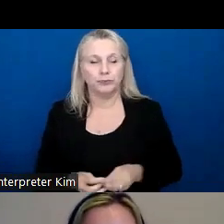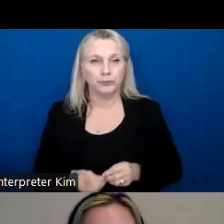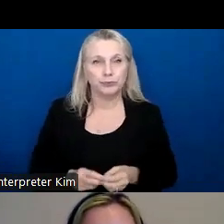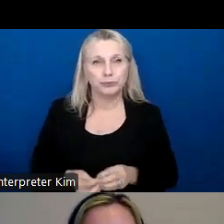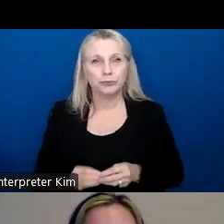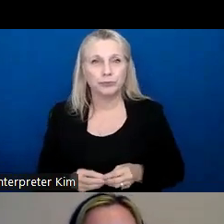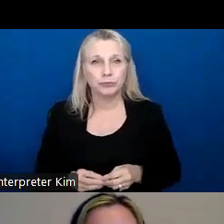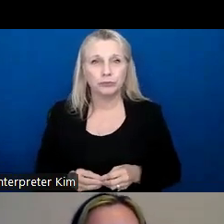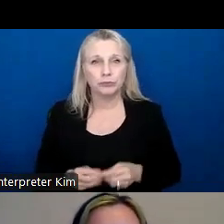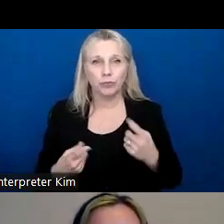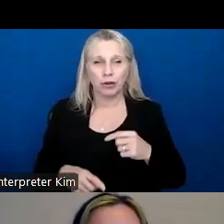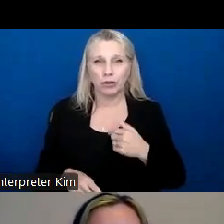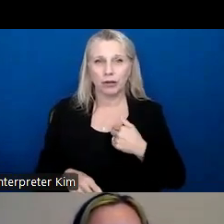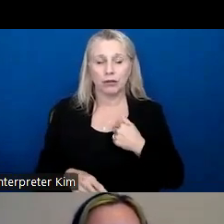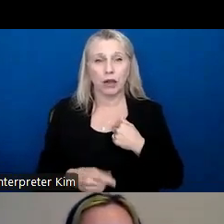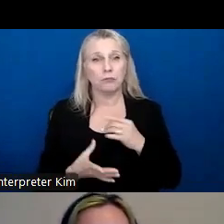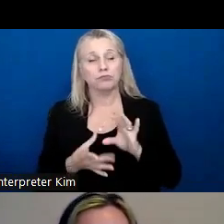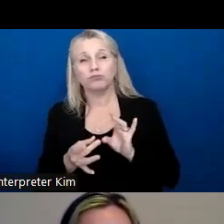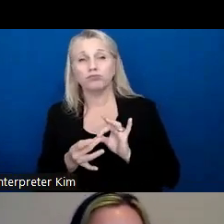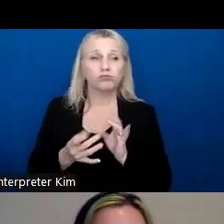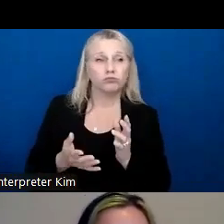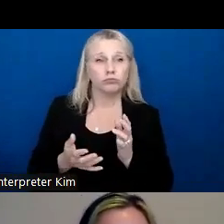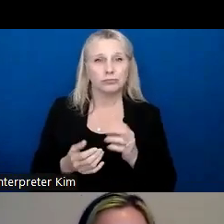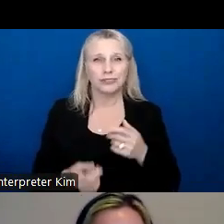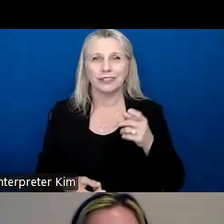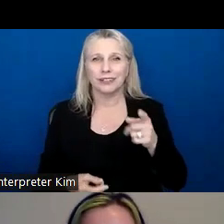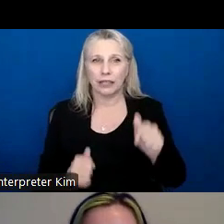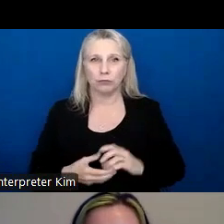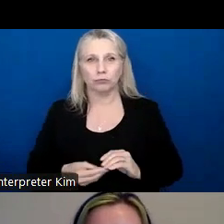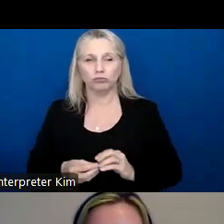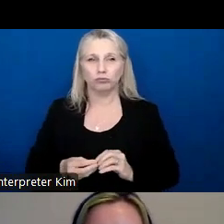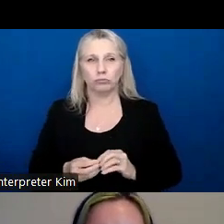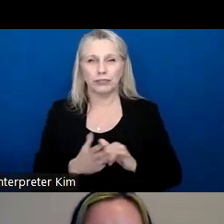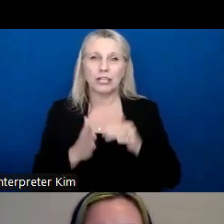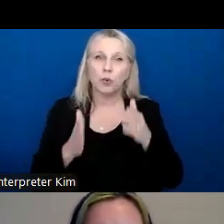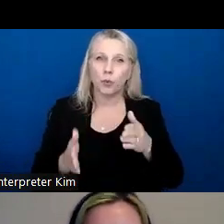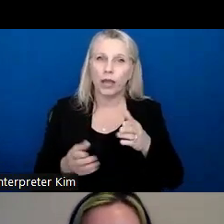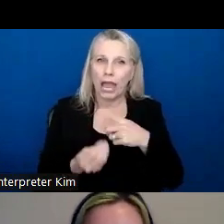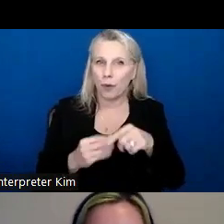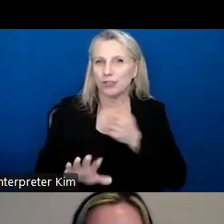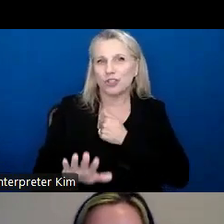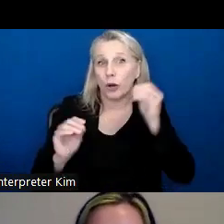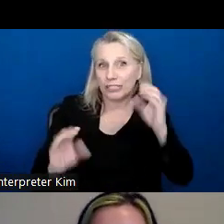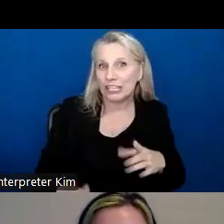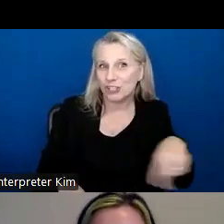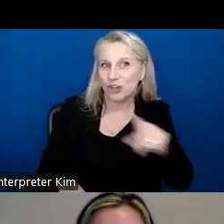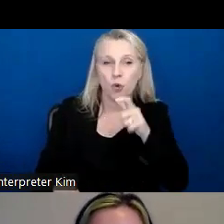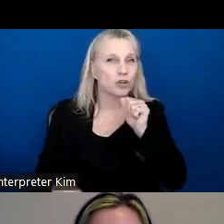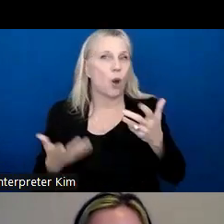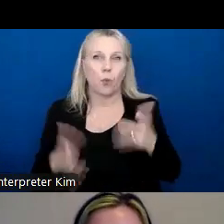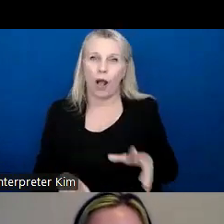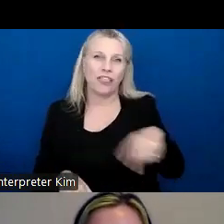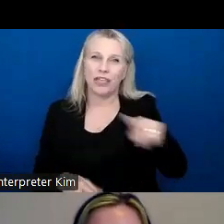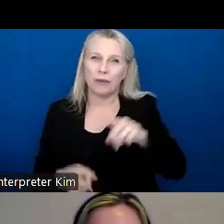are listening to me. Um, and that's kind of a way around, sorry, teachers in here, but the teachers who don't want them to